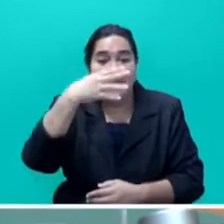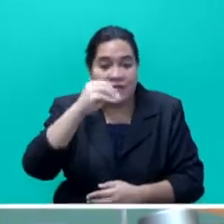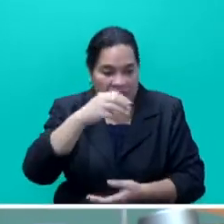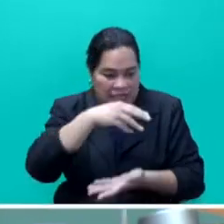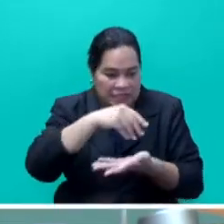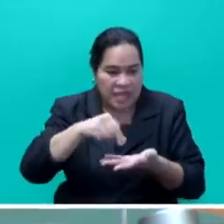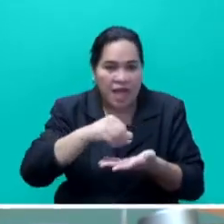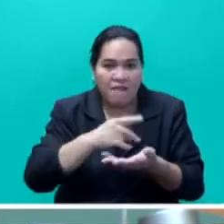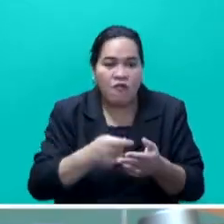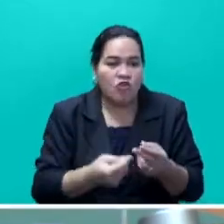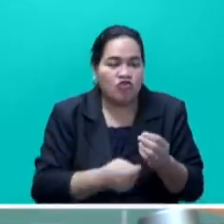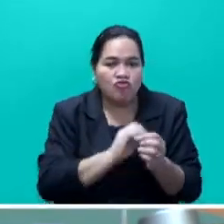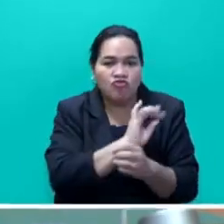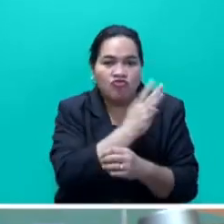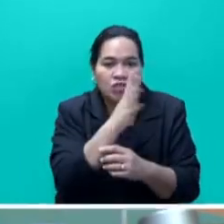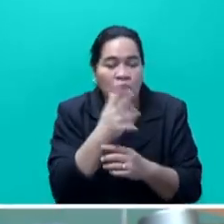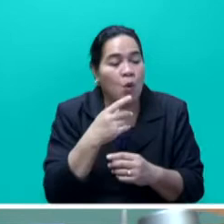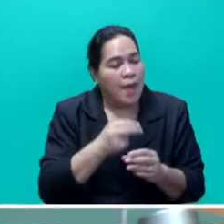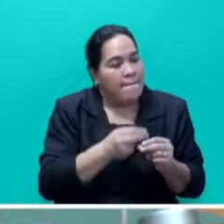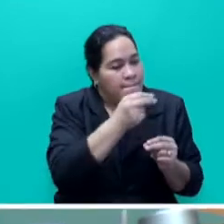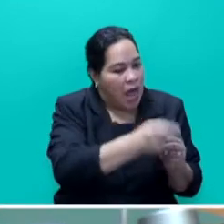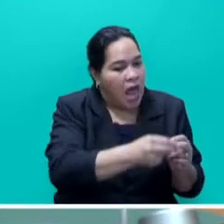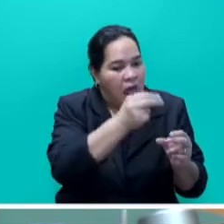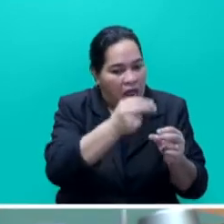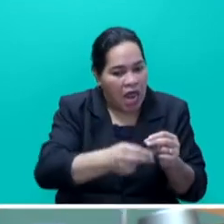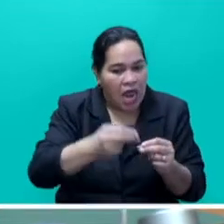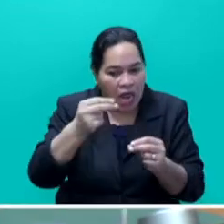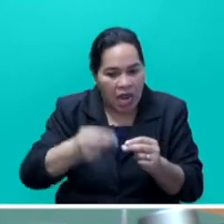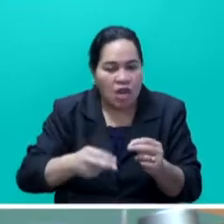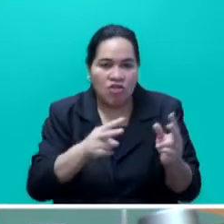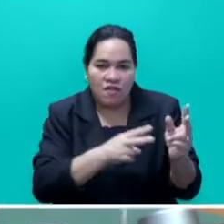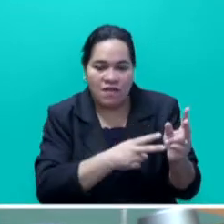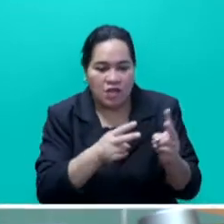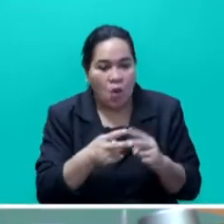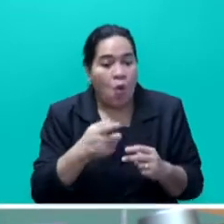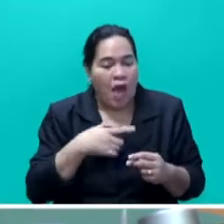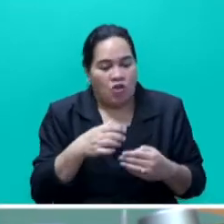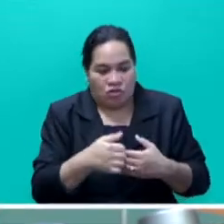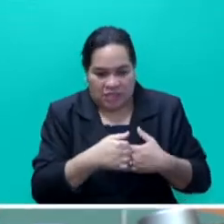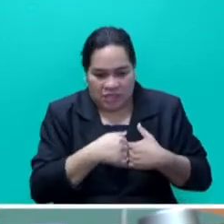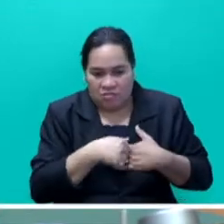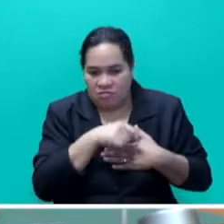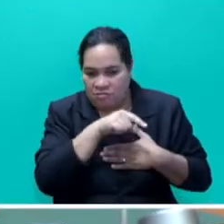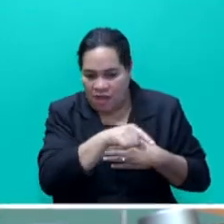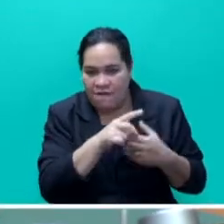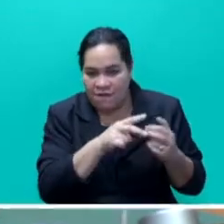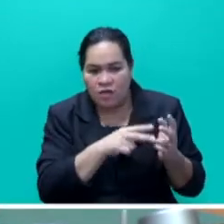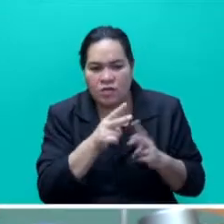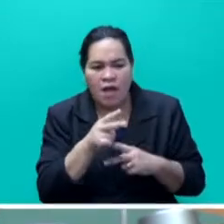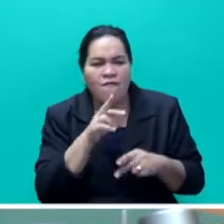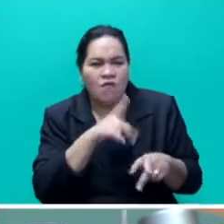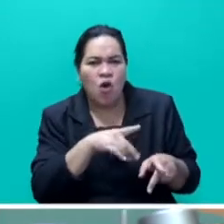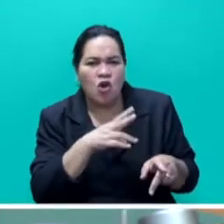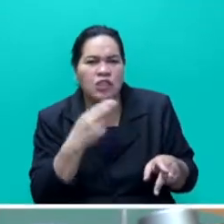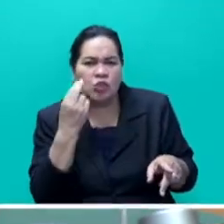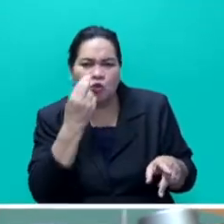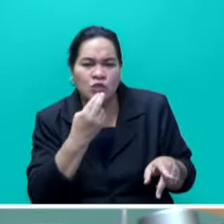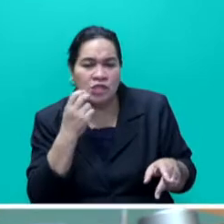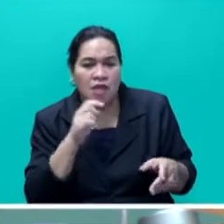We plant it around the village, Mr Speaker Sayer, to secure the village with respect to nutrition. Mr Speaker Sayer,